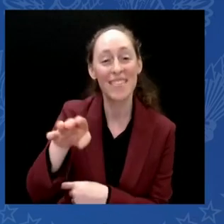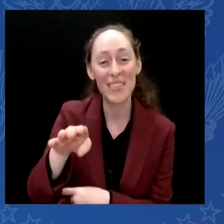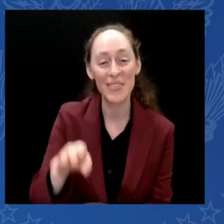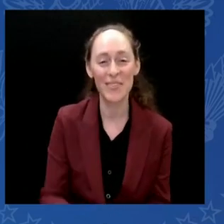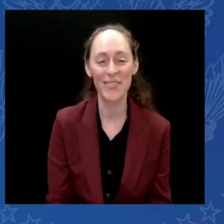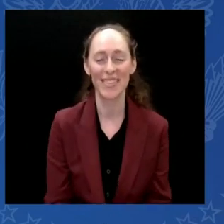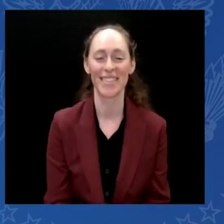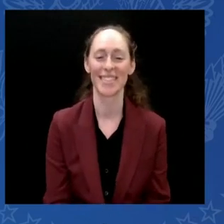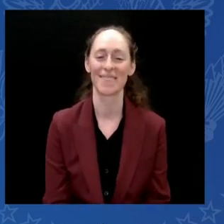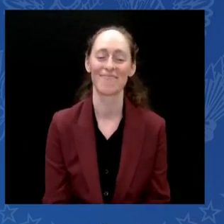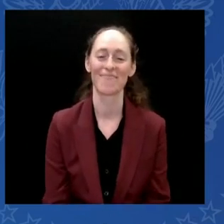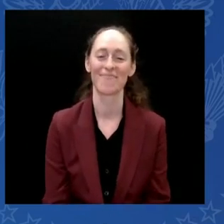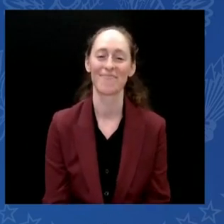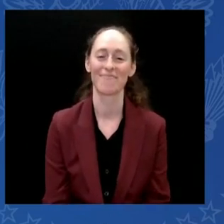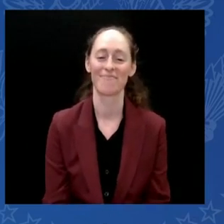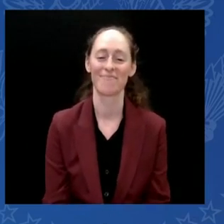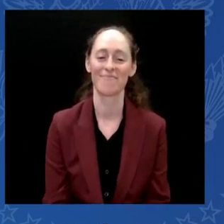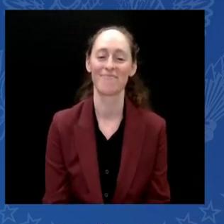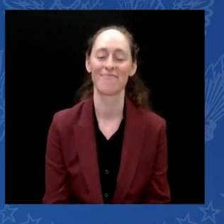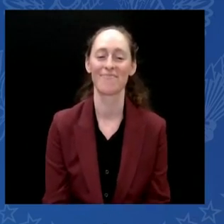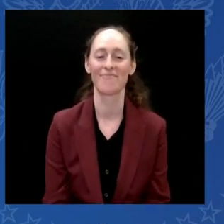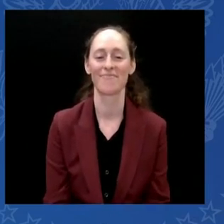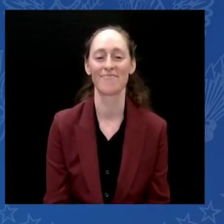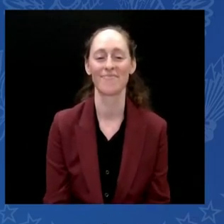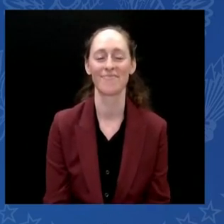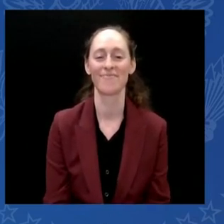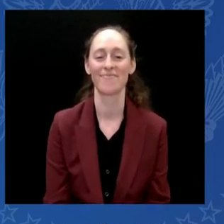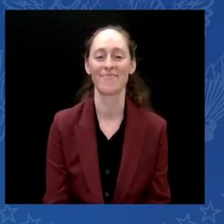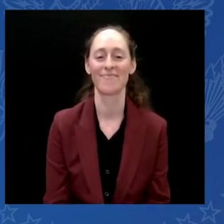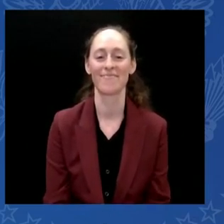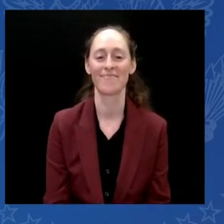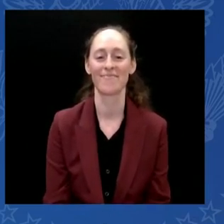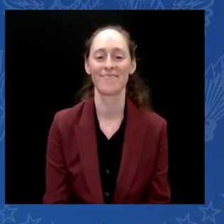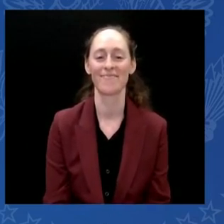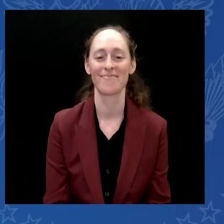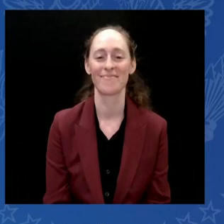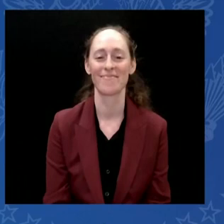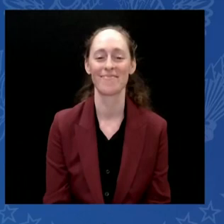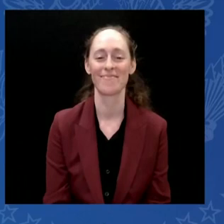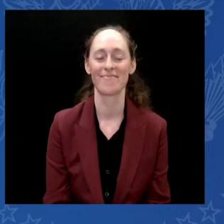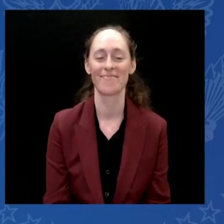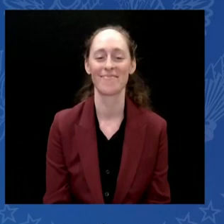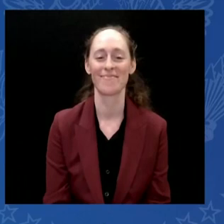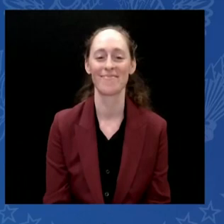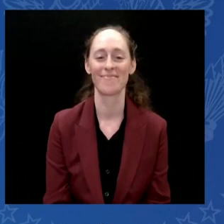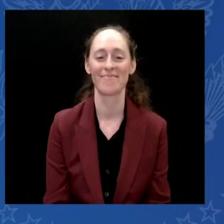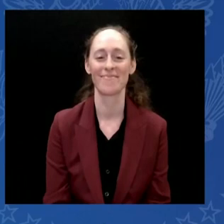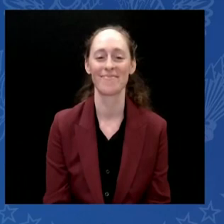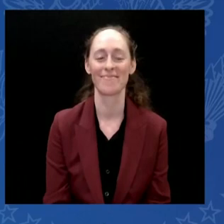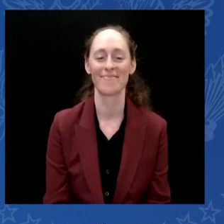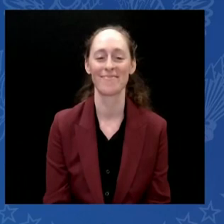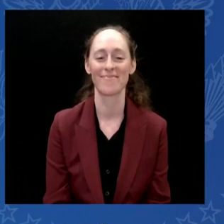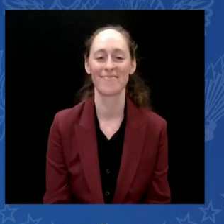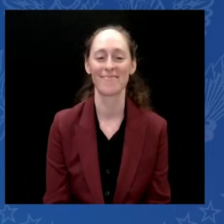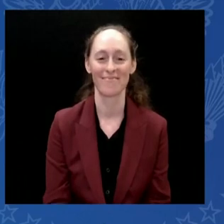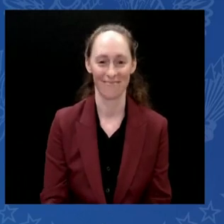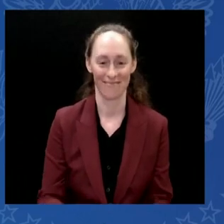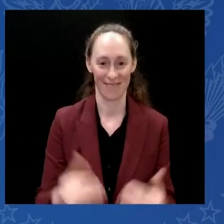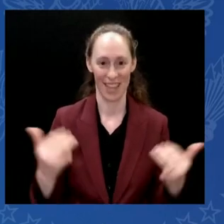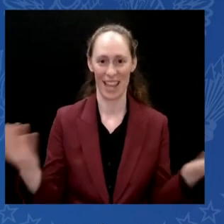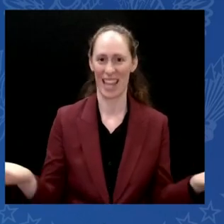How silently, how silently, the wondrous gift is given. There's a certain stillness